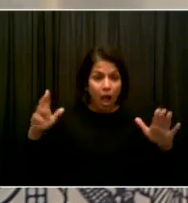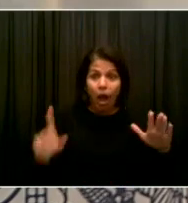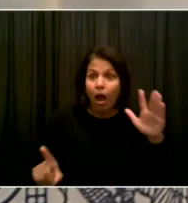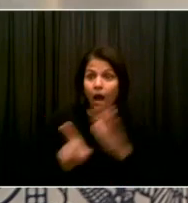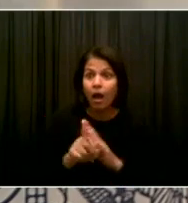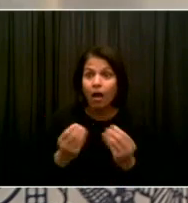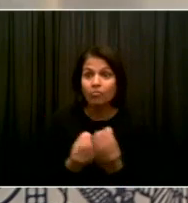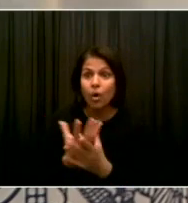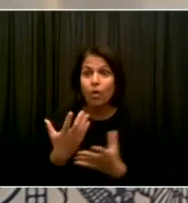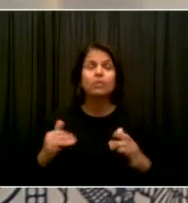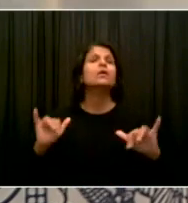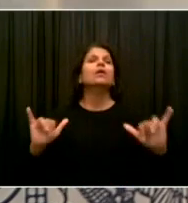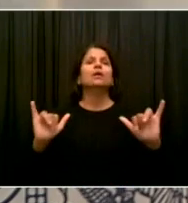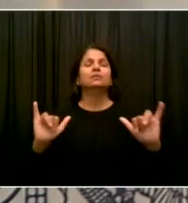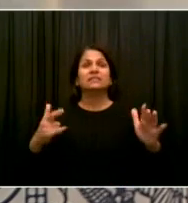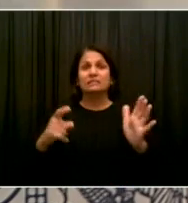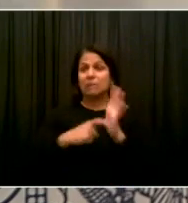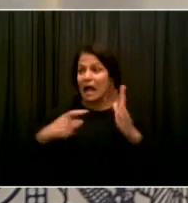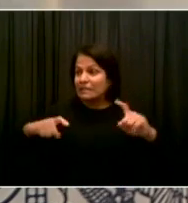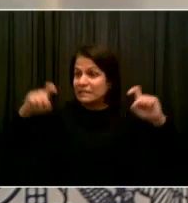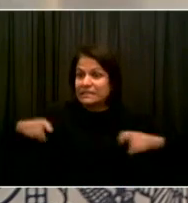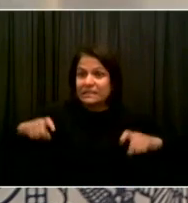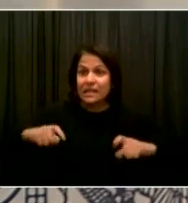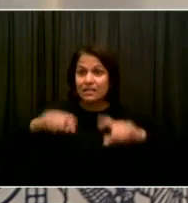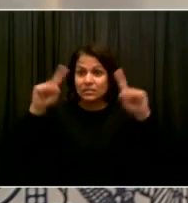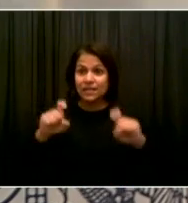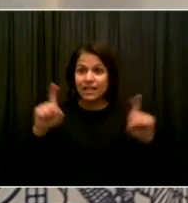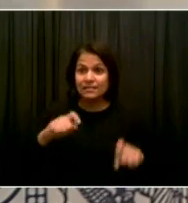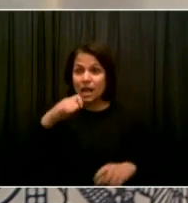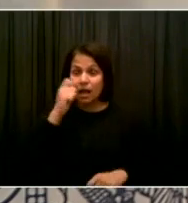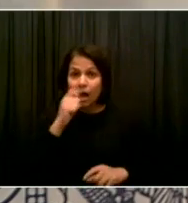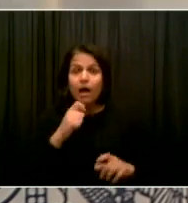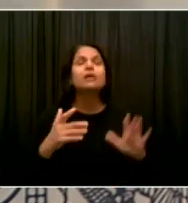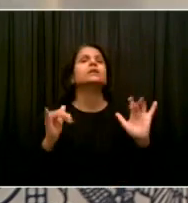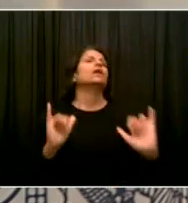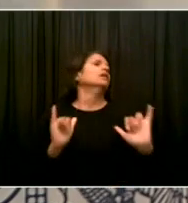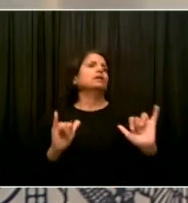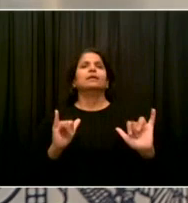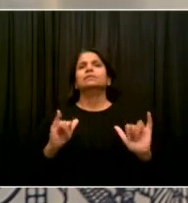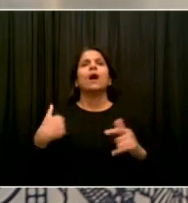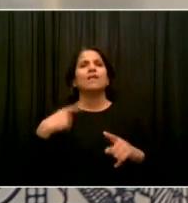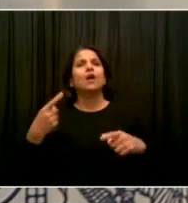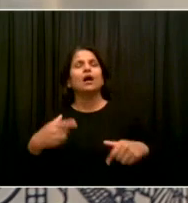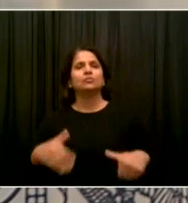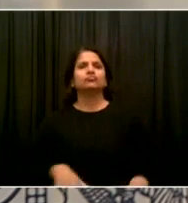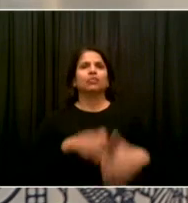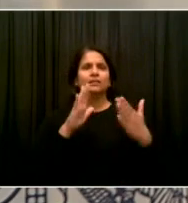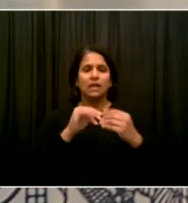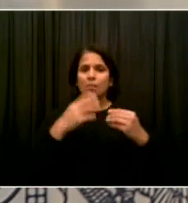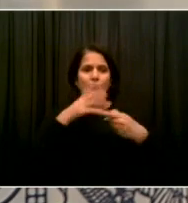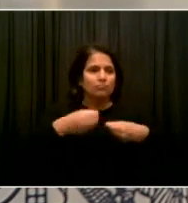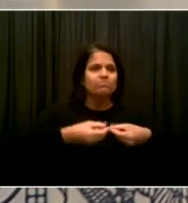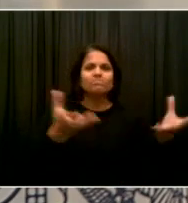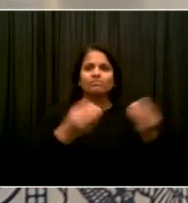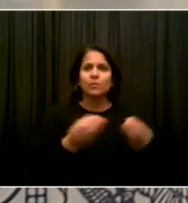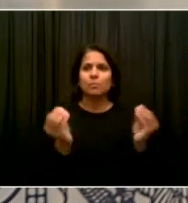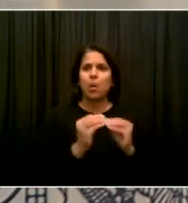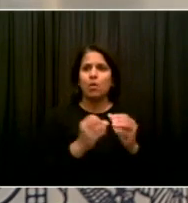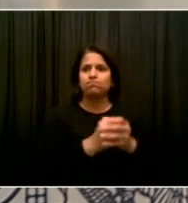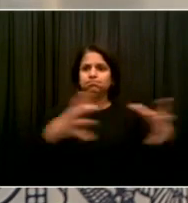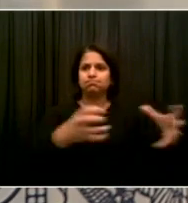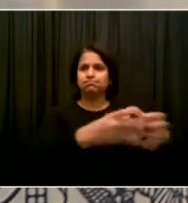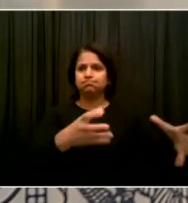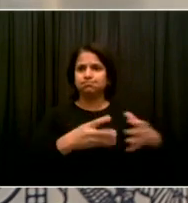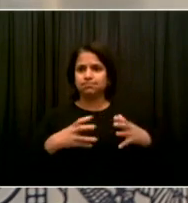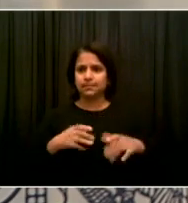we were responding to the experiences we were having and we did not, and I've been very clear about this in what I said yesterday, we did